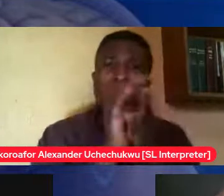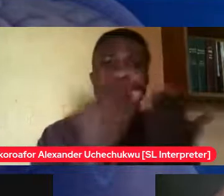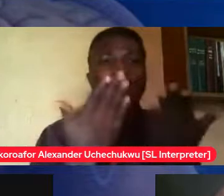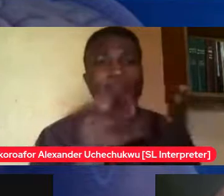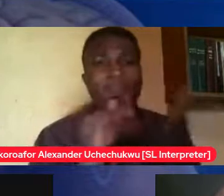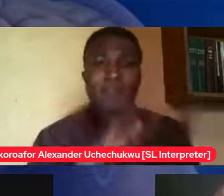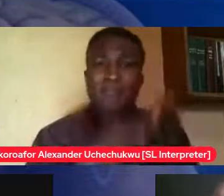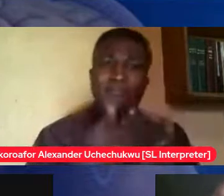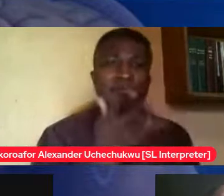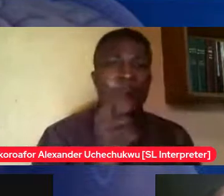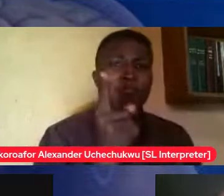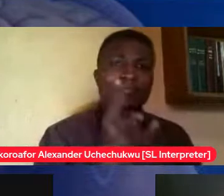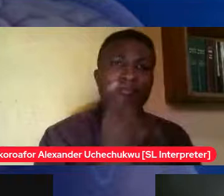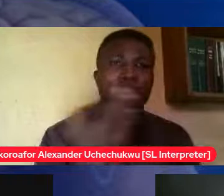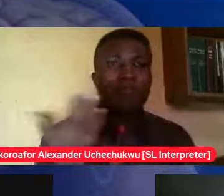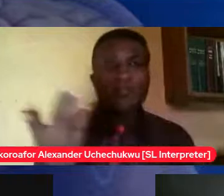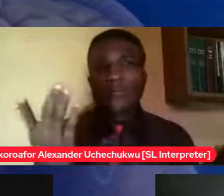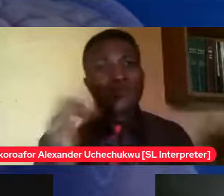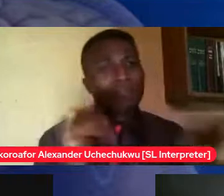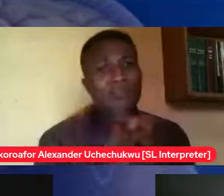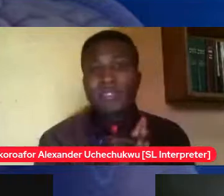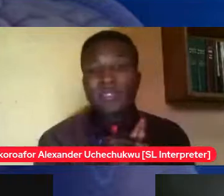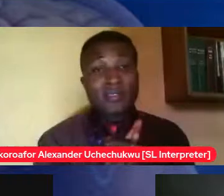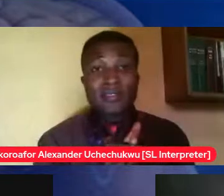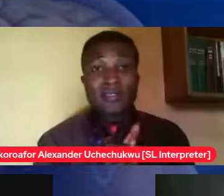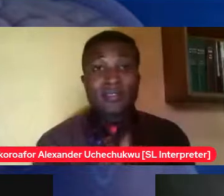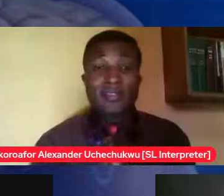and that is it i mean and and again